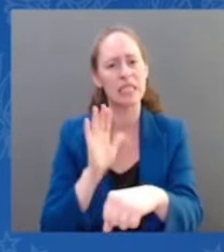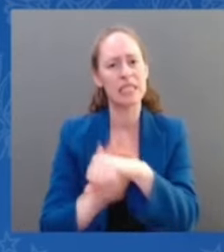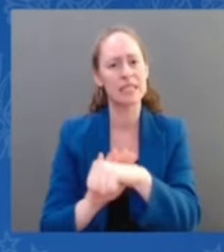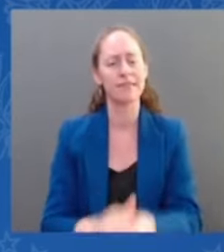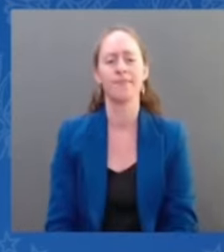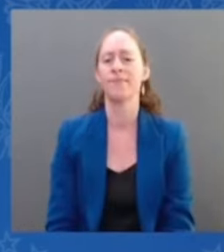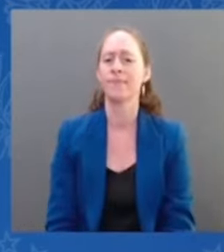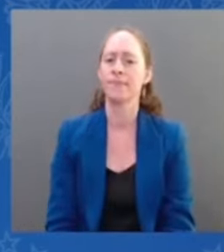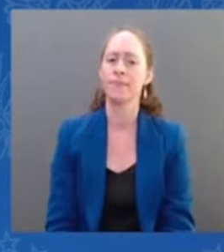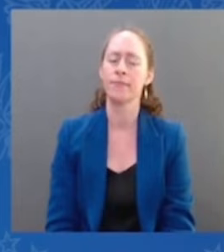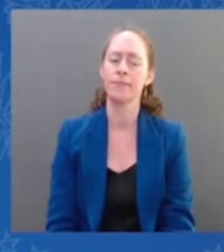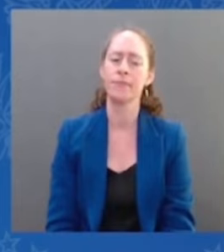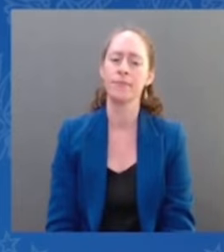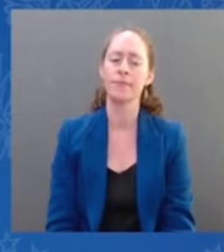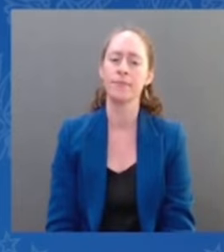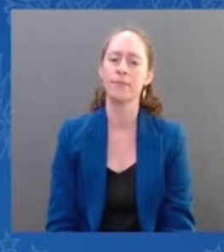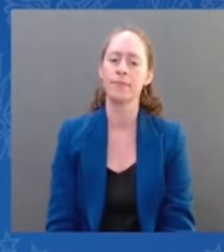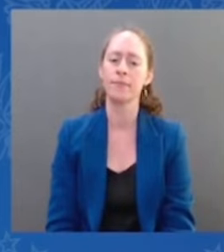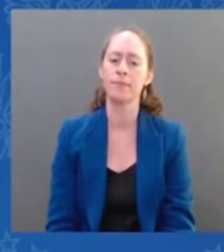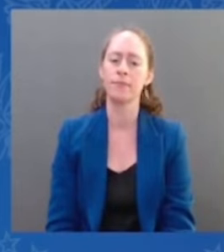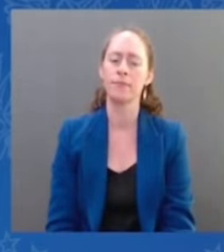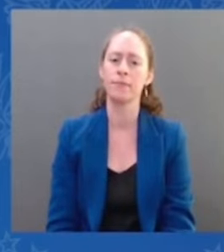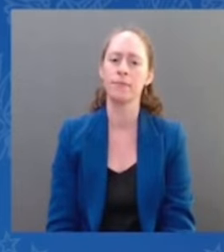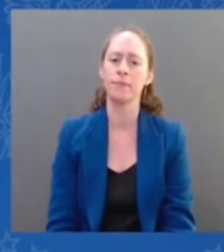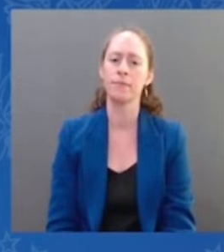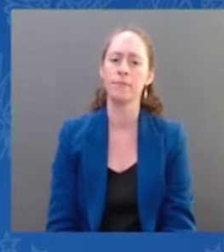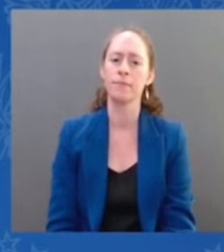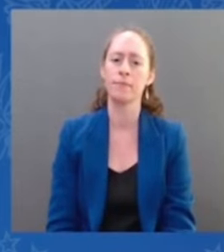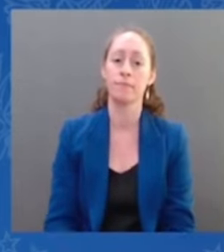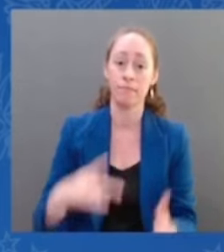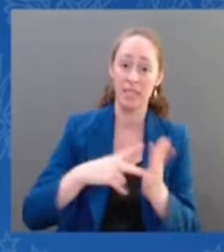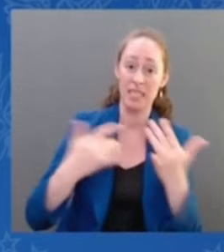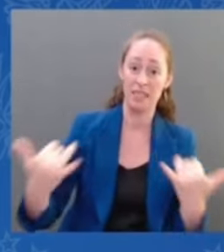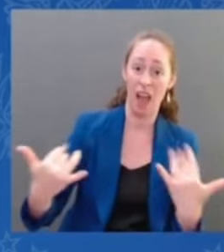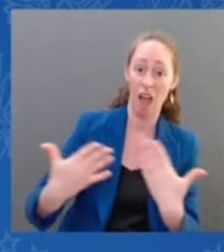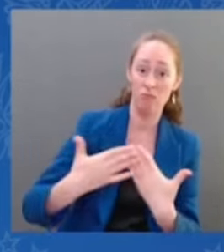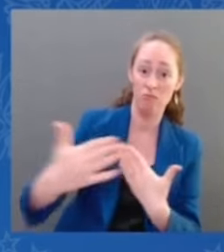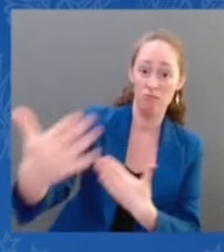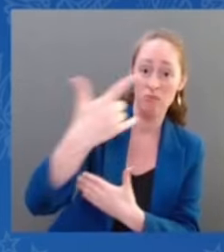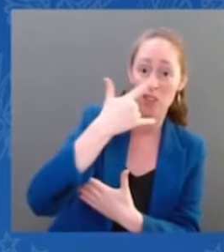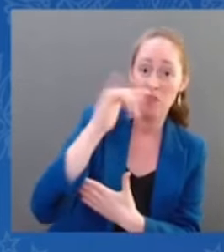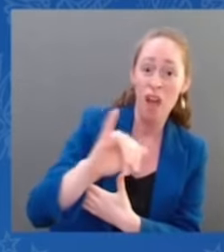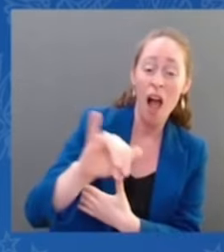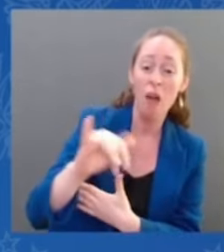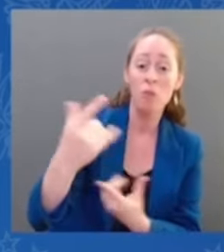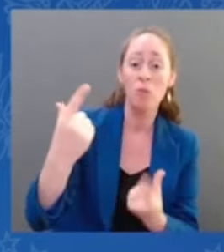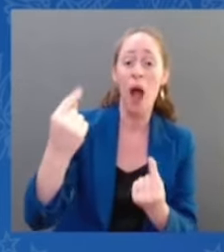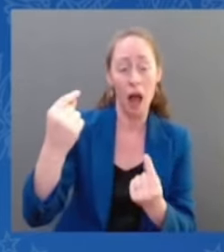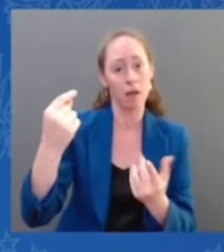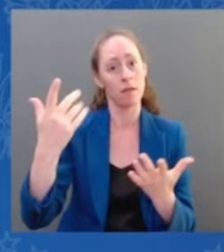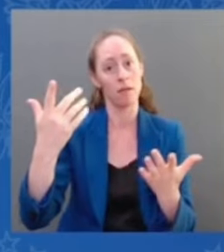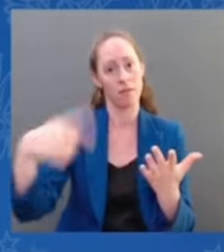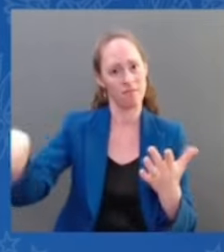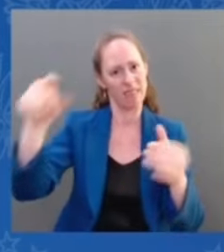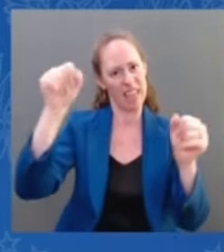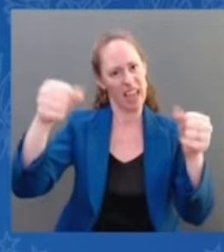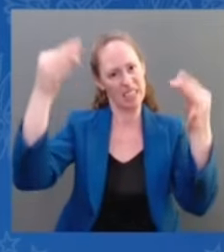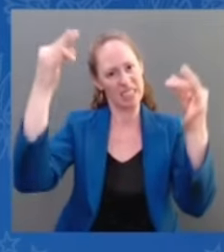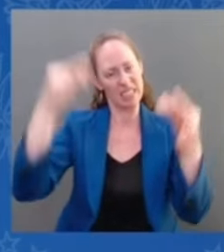will be illegal nationwide if, in fact, they succeed. But let me tell you something.